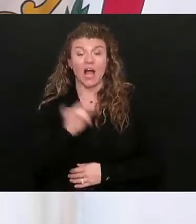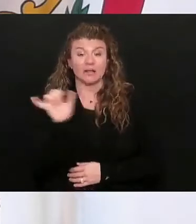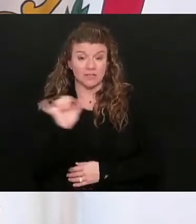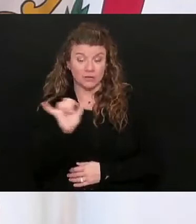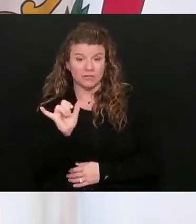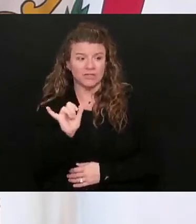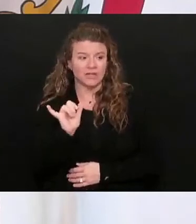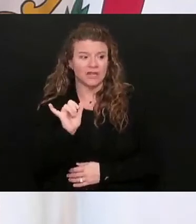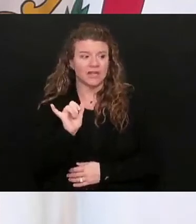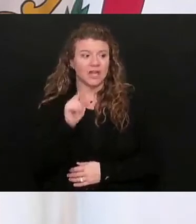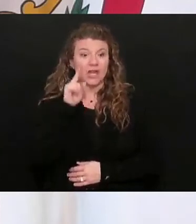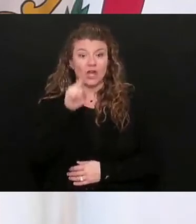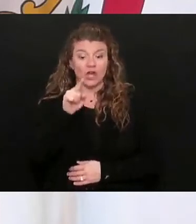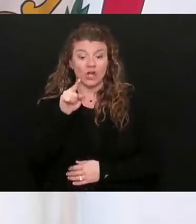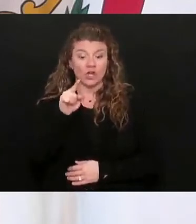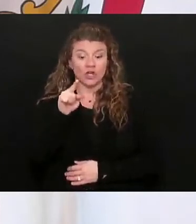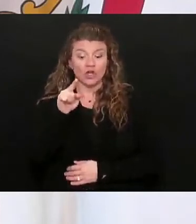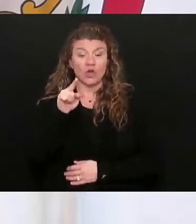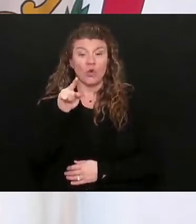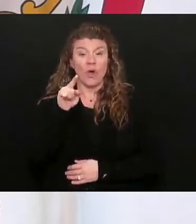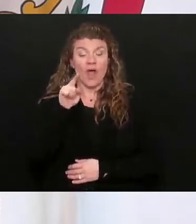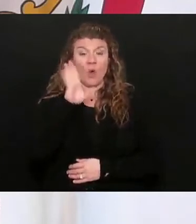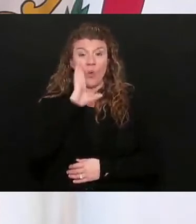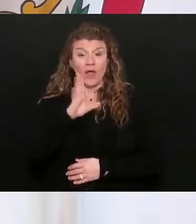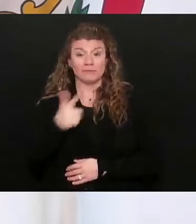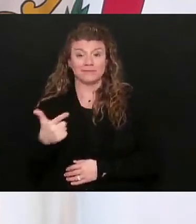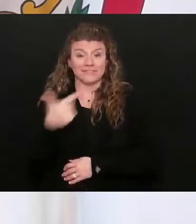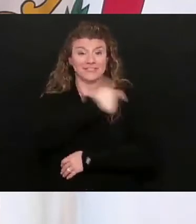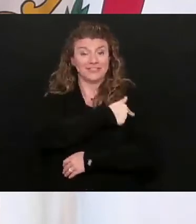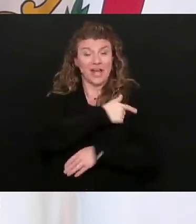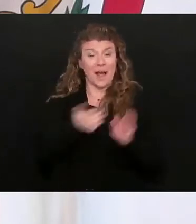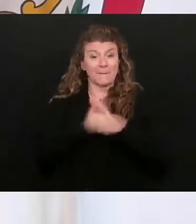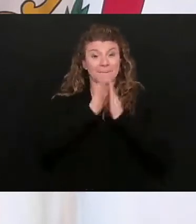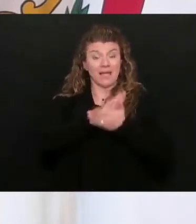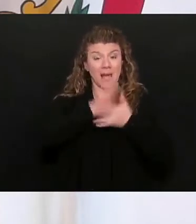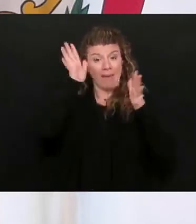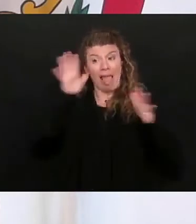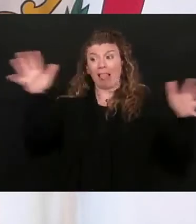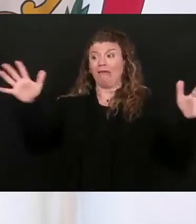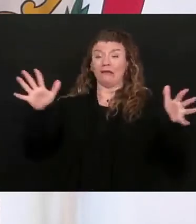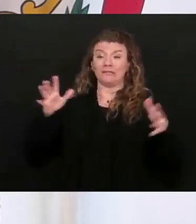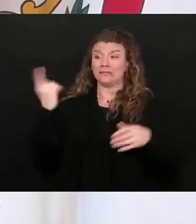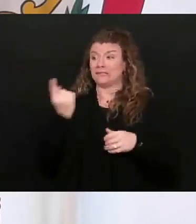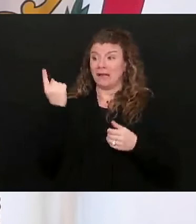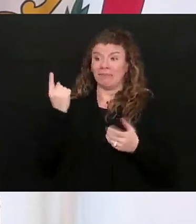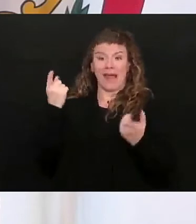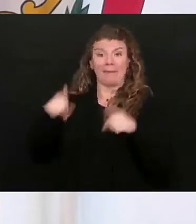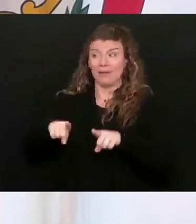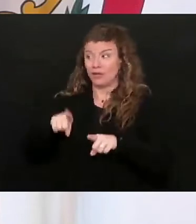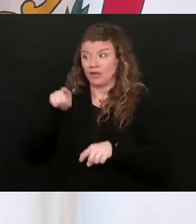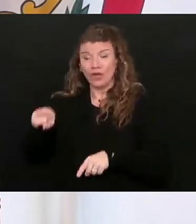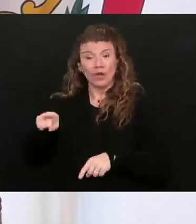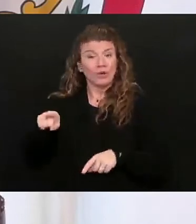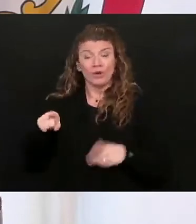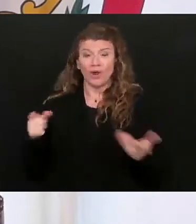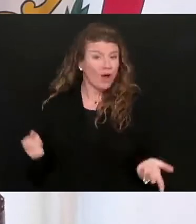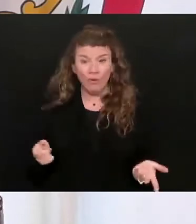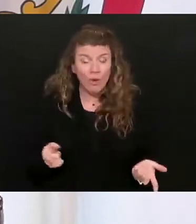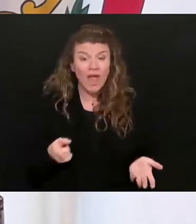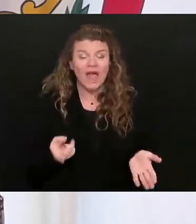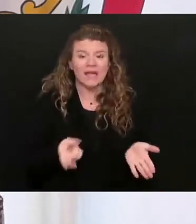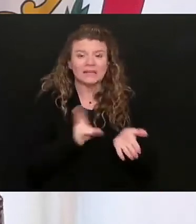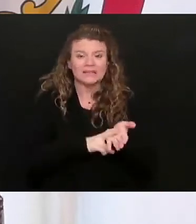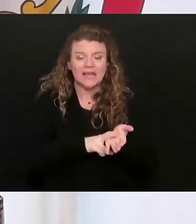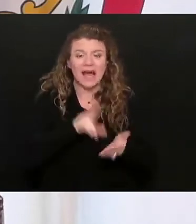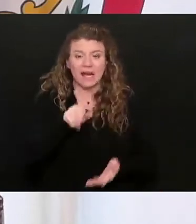you're not going to grow antlers from this, you're not going to have all that kind of stuff happen, just sign up. Just sign up to